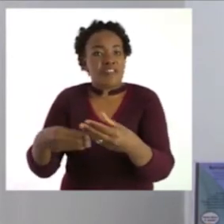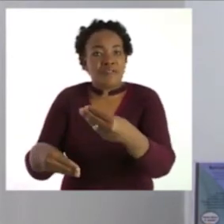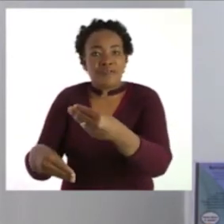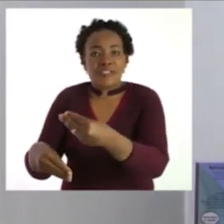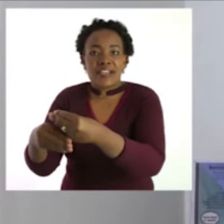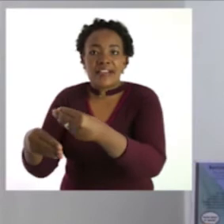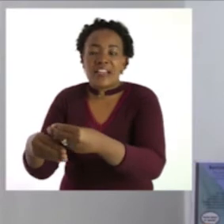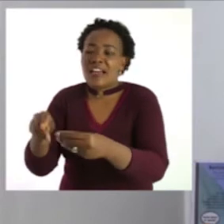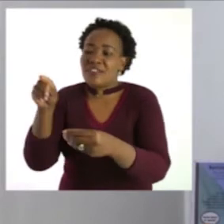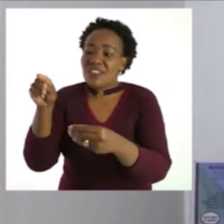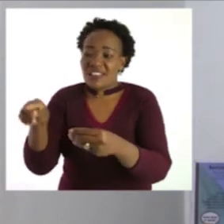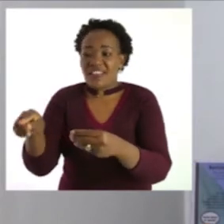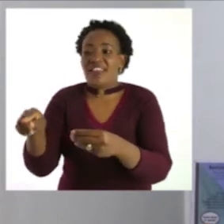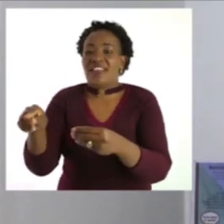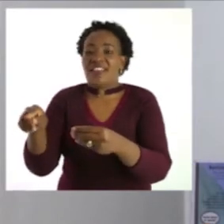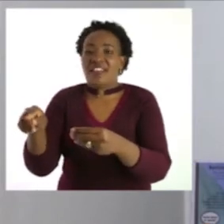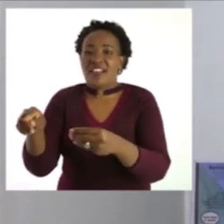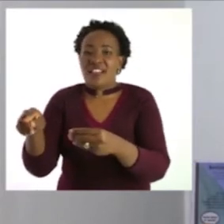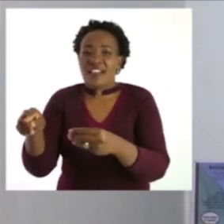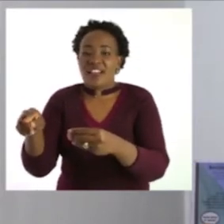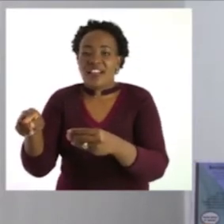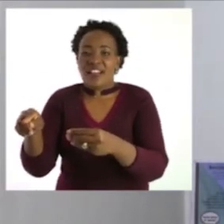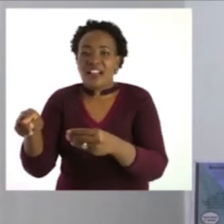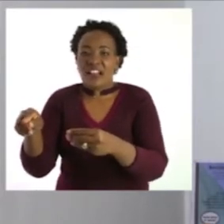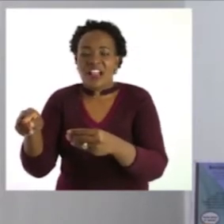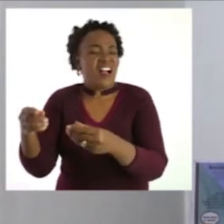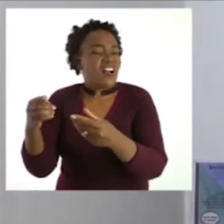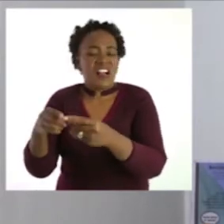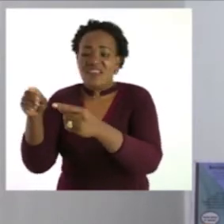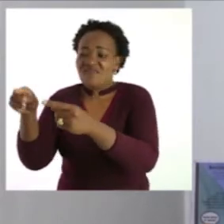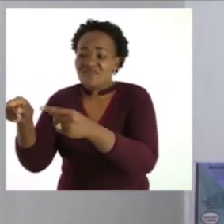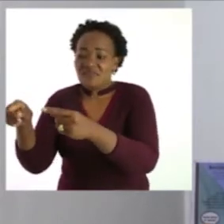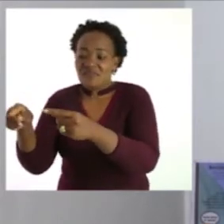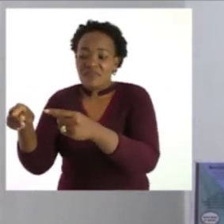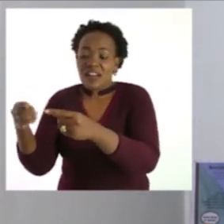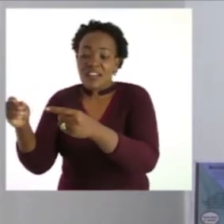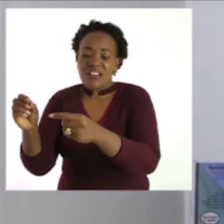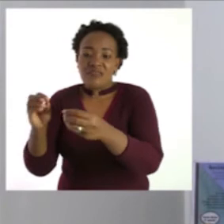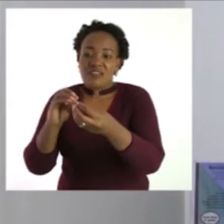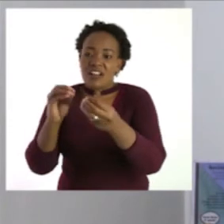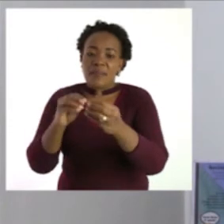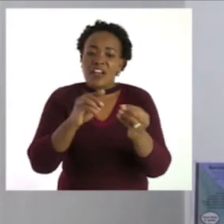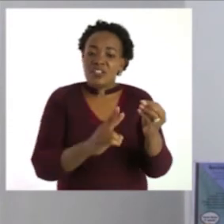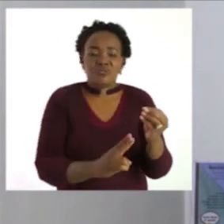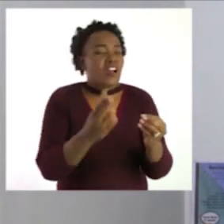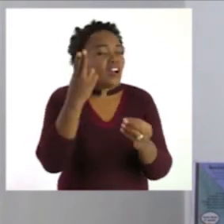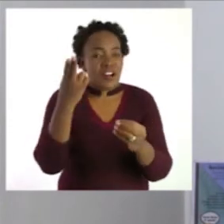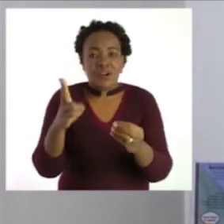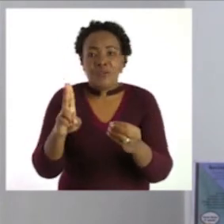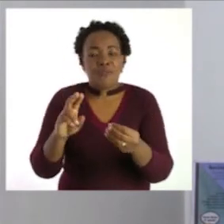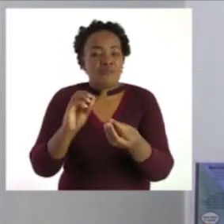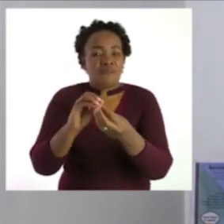here you must not come and write number two you also don't number